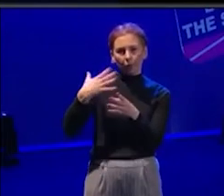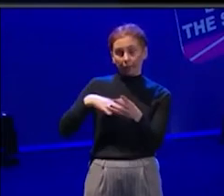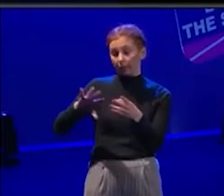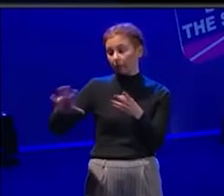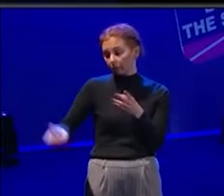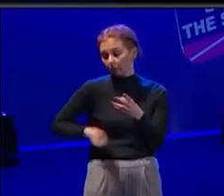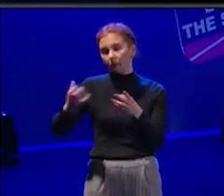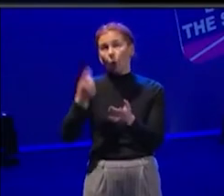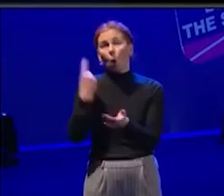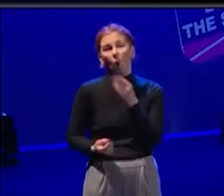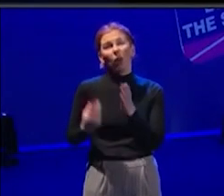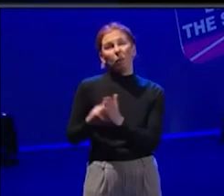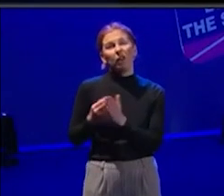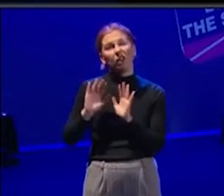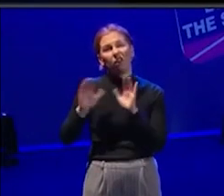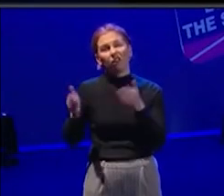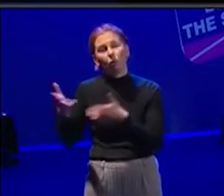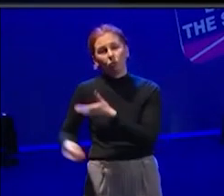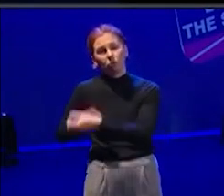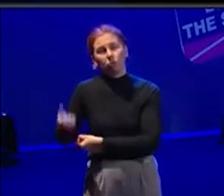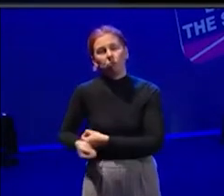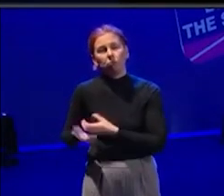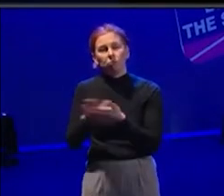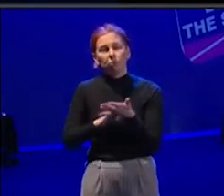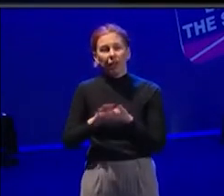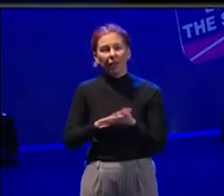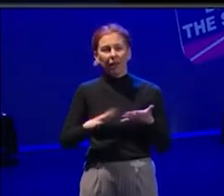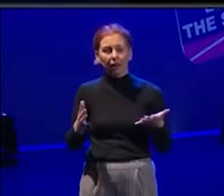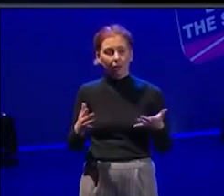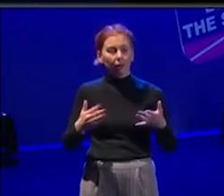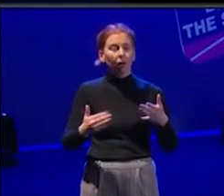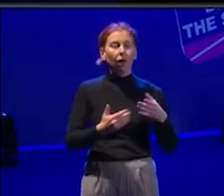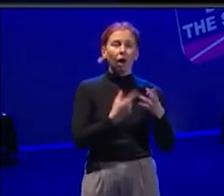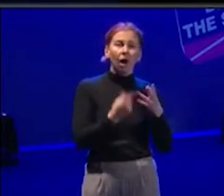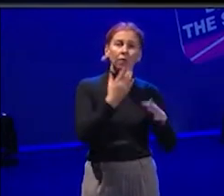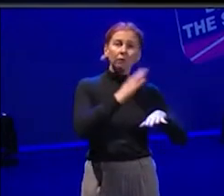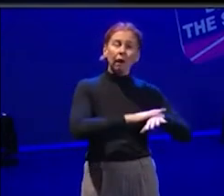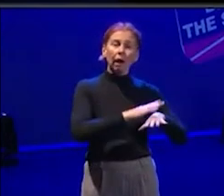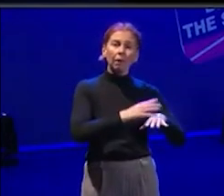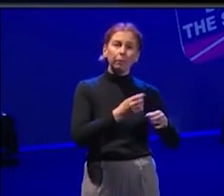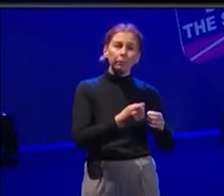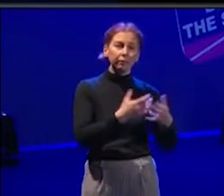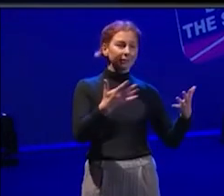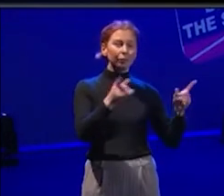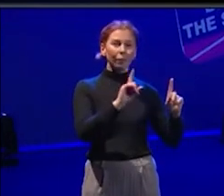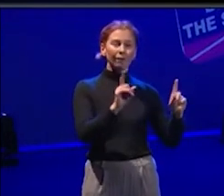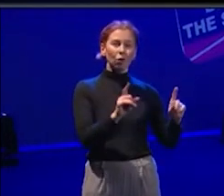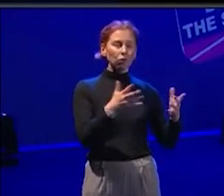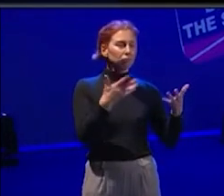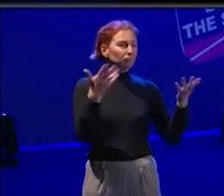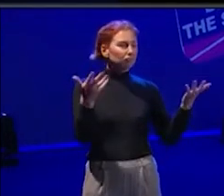in. And then, so it frees up some of your time that you, you might need to go and,